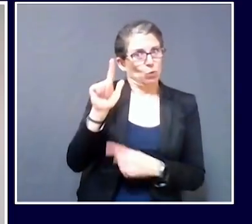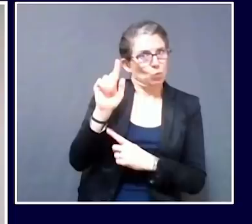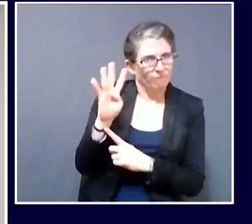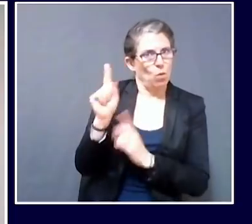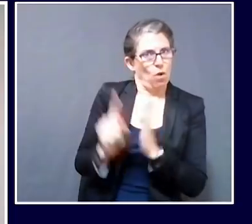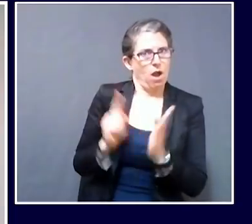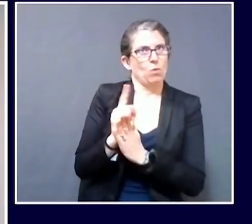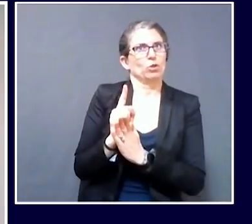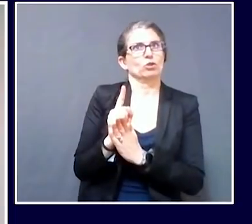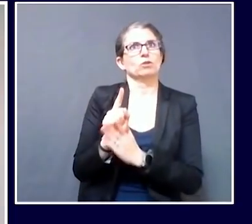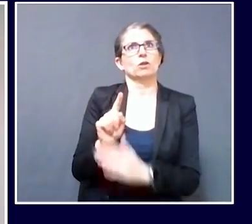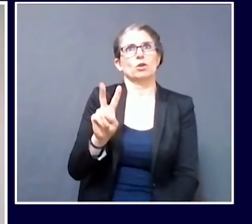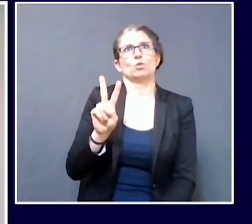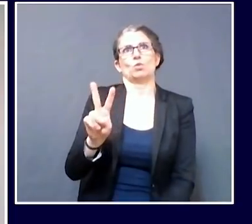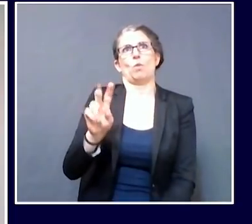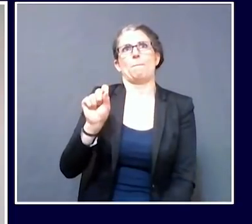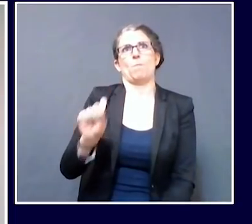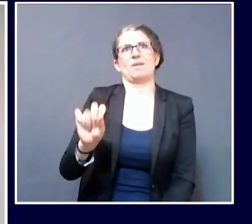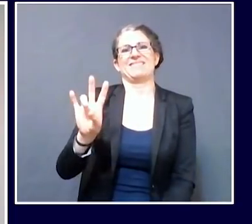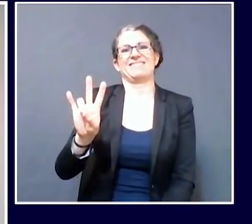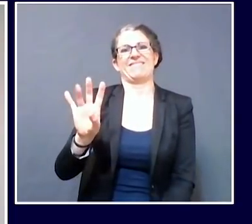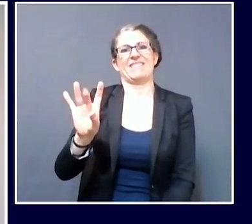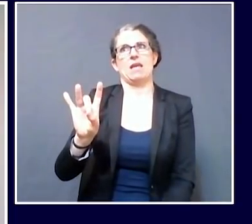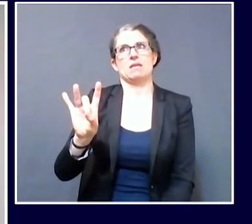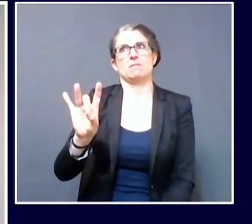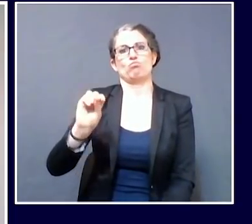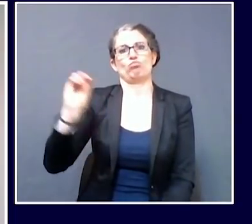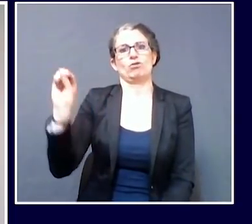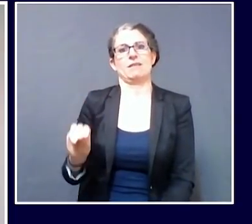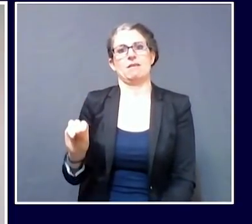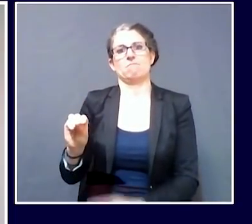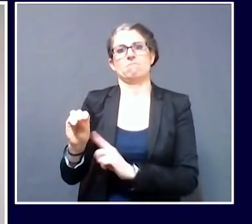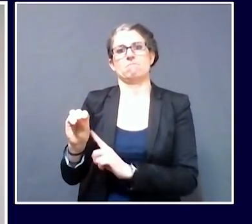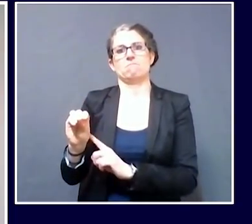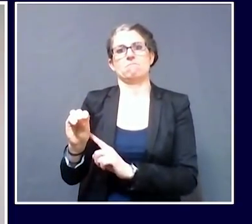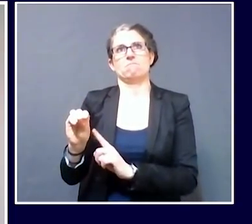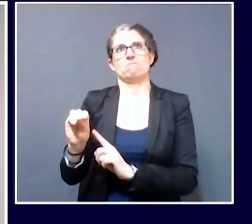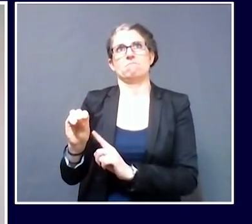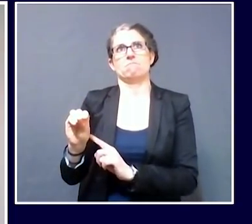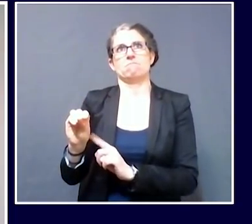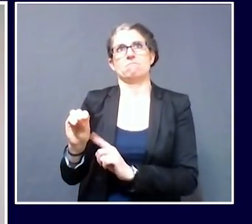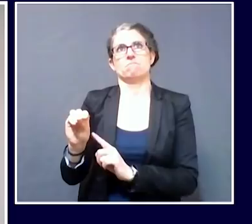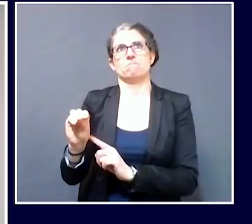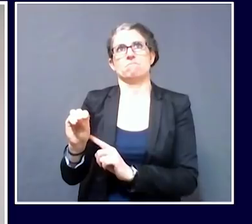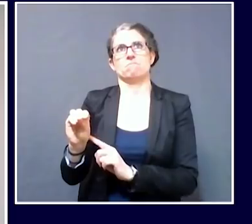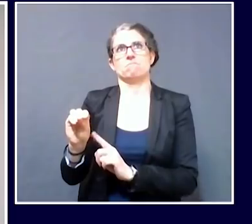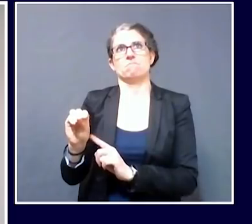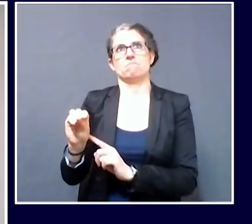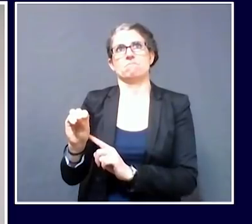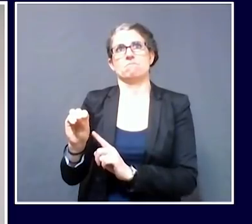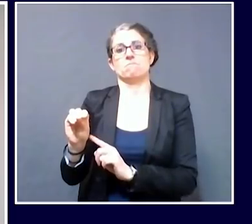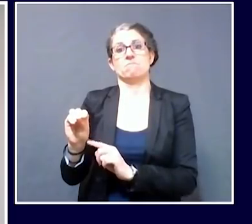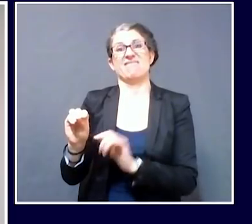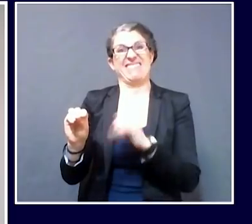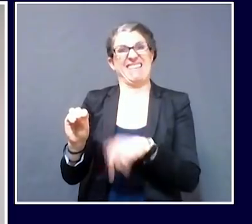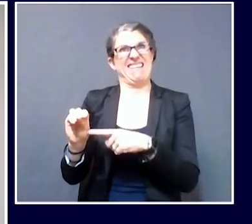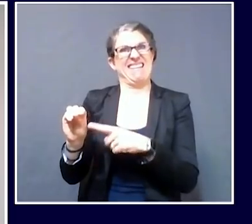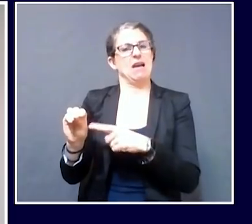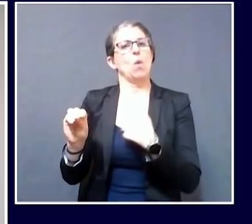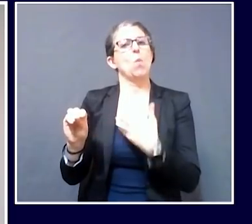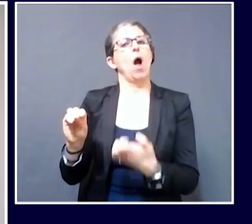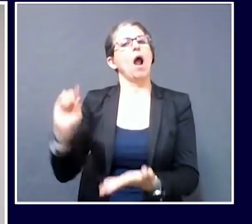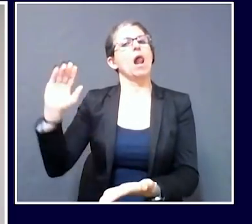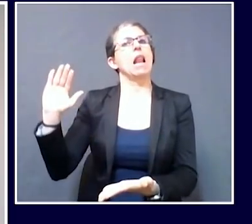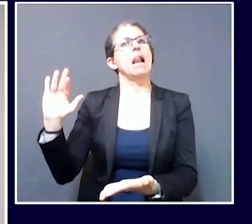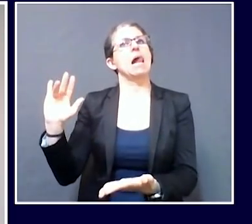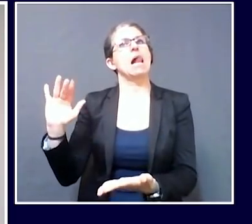.78%. The goal, of course, is to get that number as low as possible. And that's the trend that we are trying